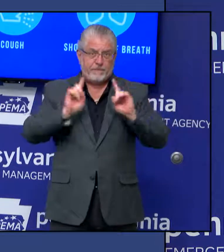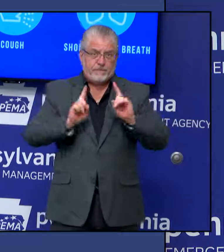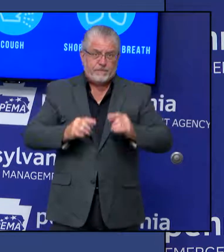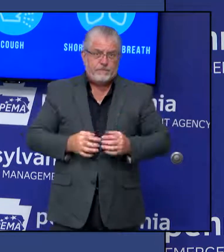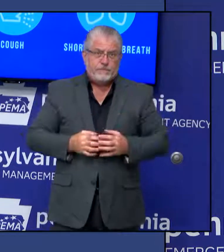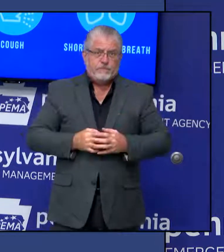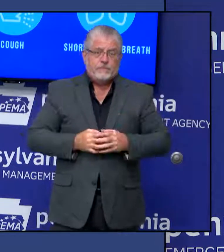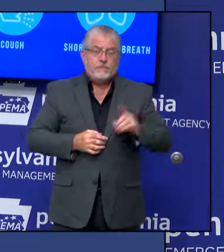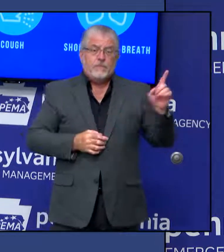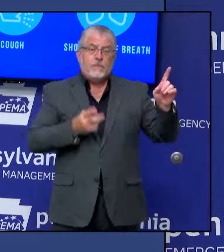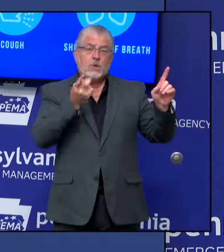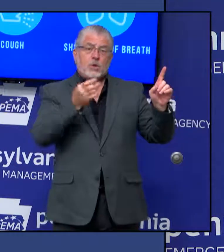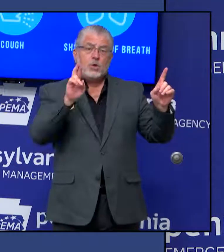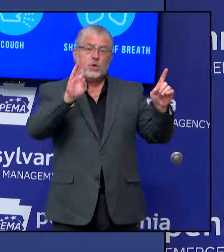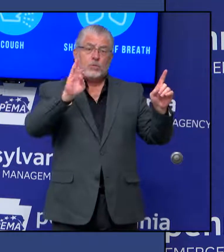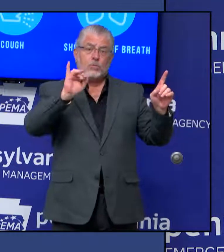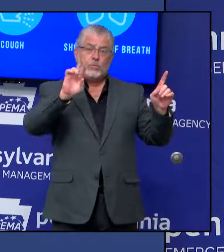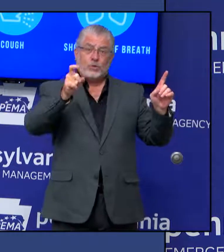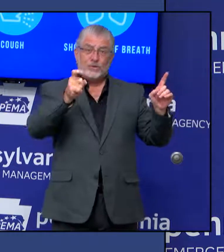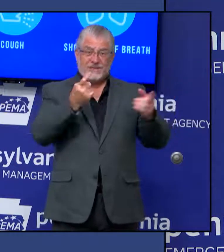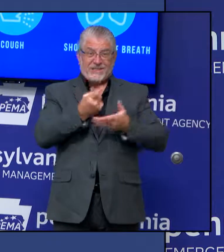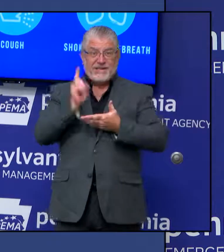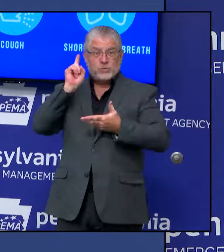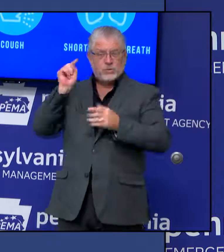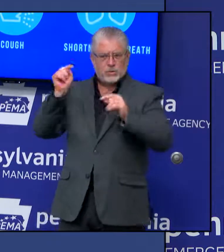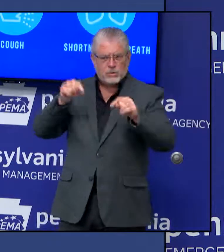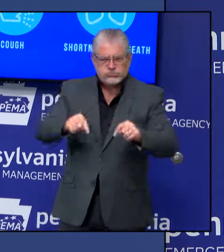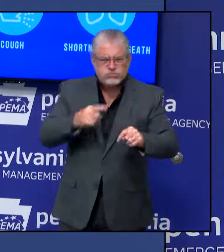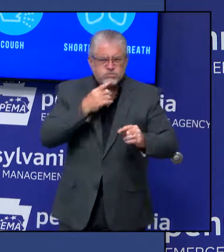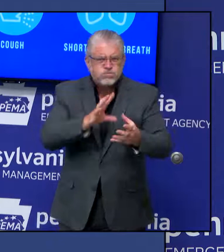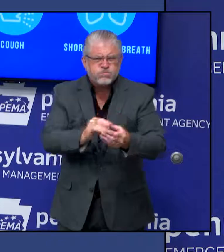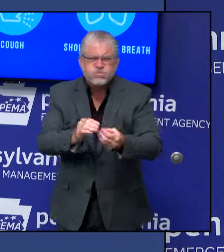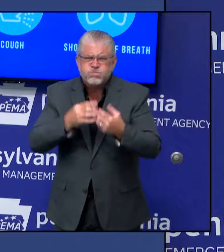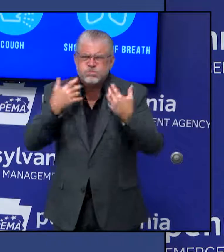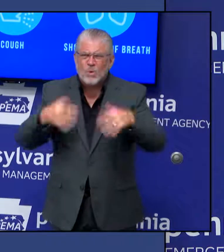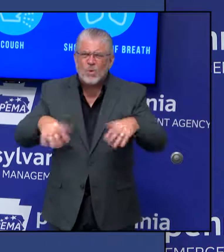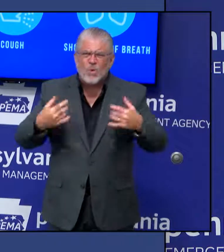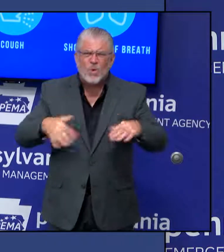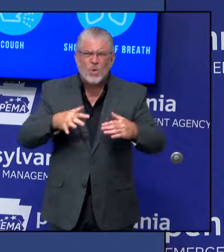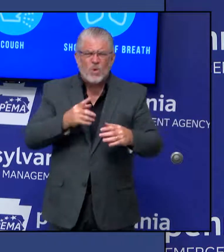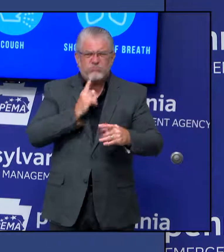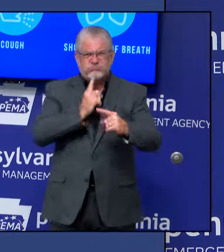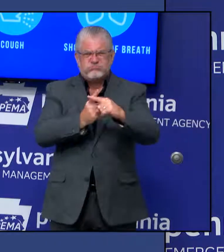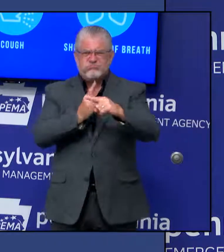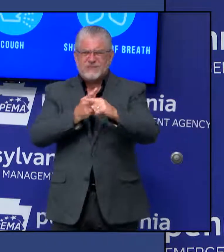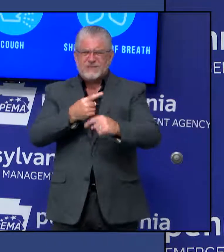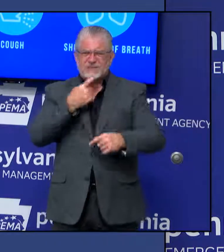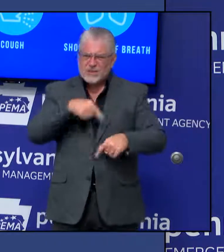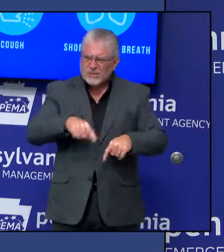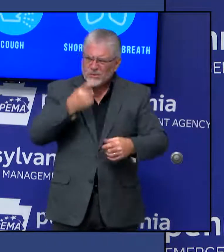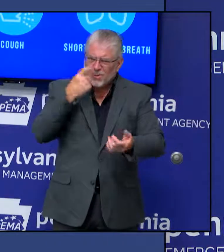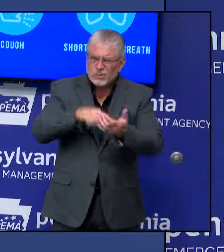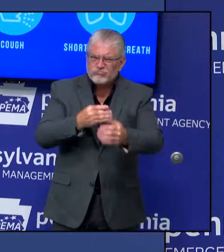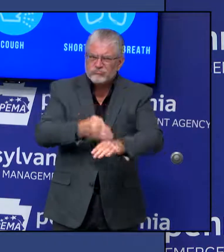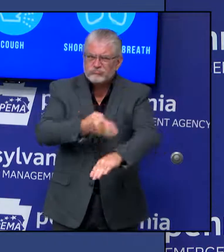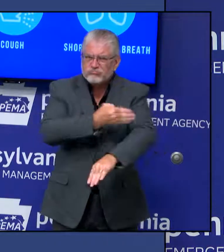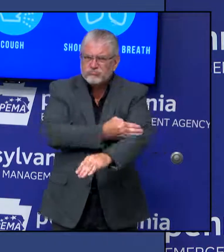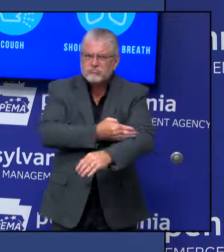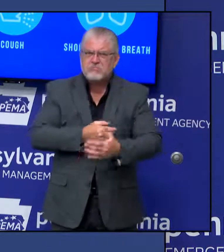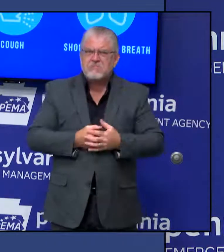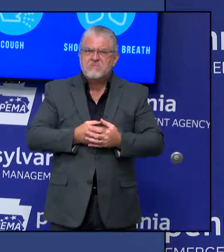quoted that last week. And so, now we're going to work to increase the capacity, help the restaurants,